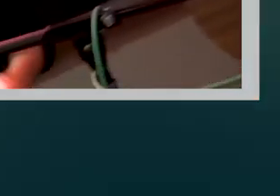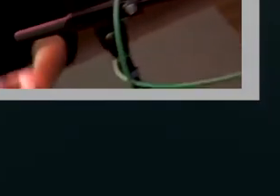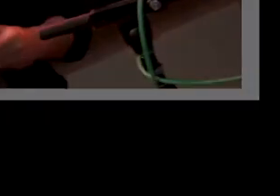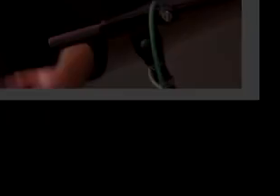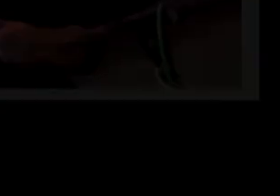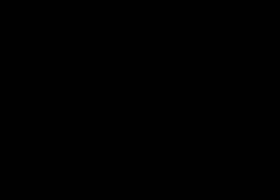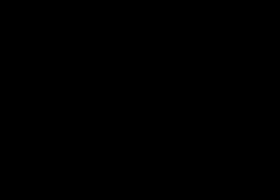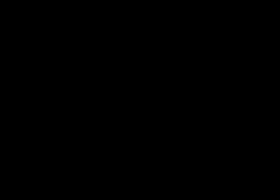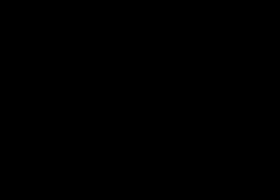take a little from this world.